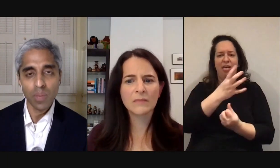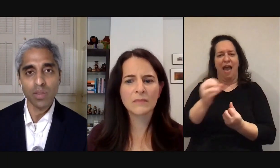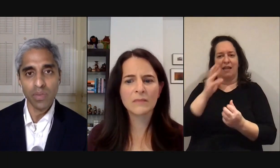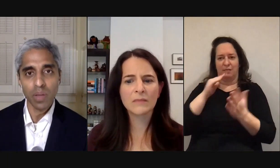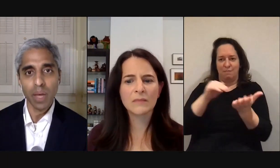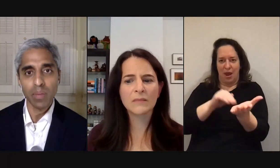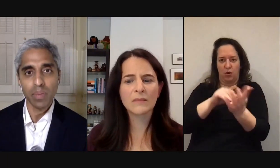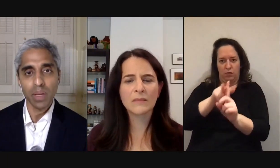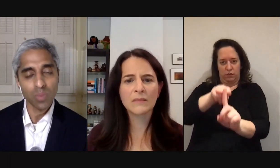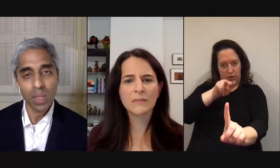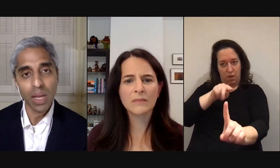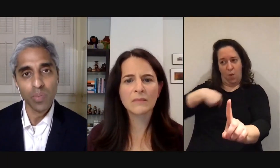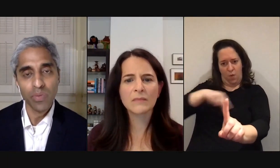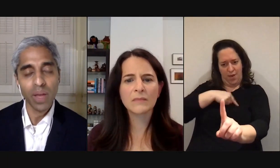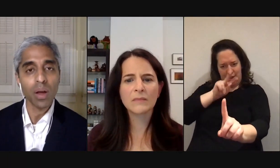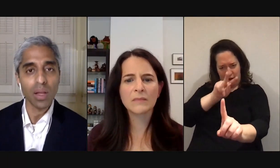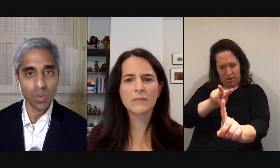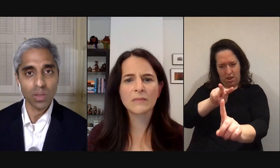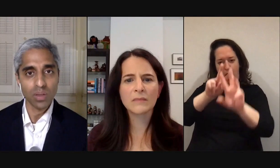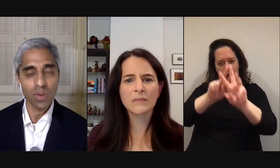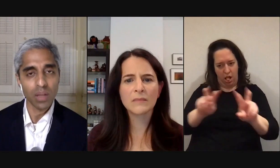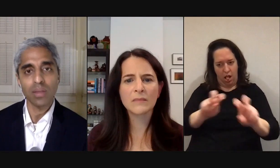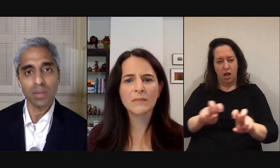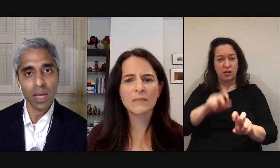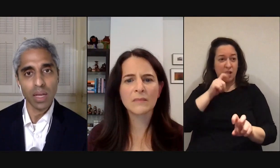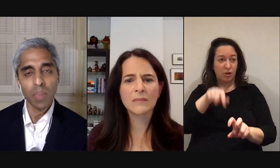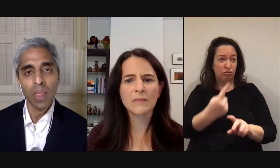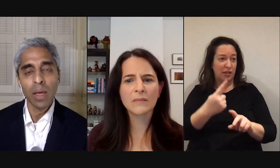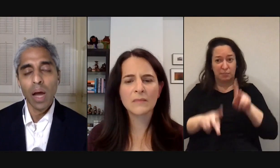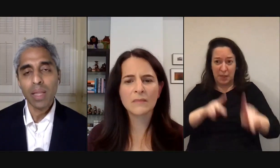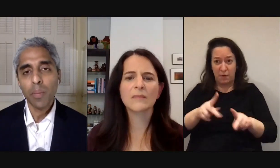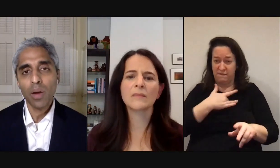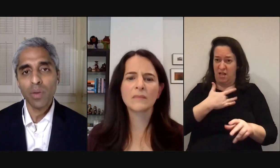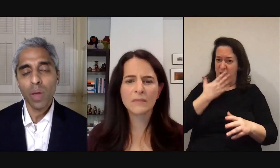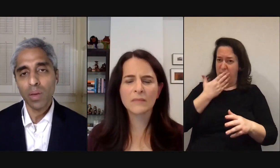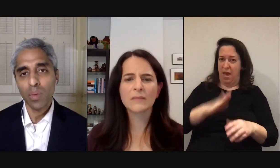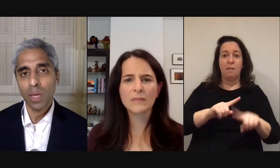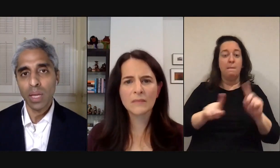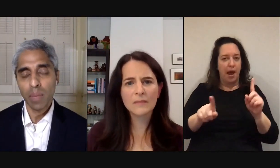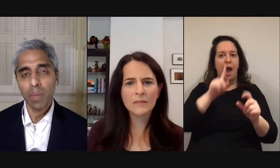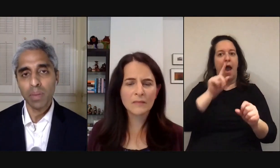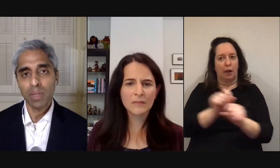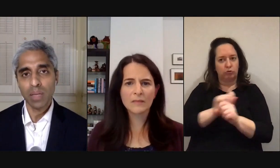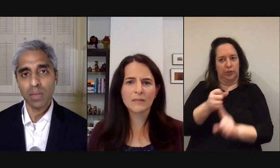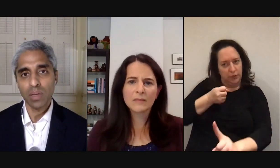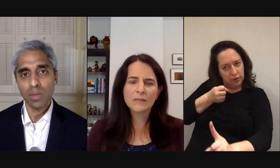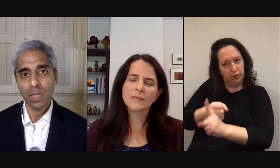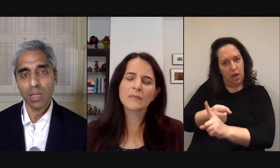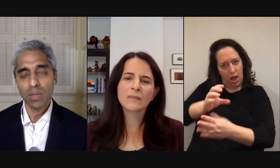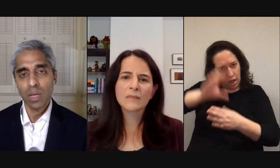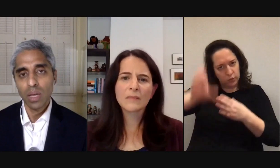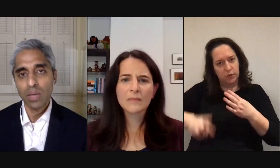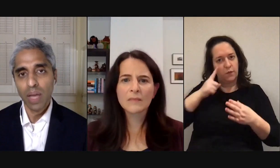an issue that makes you feel bad but as one that has profound consequences for health and society i think part of the way that we can get people to take this